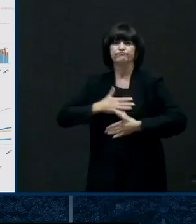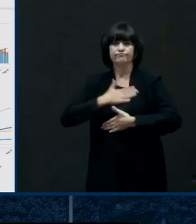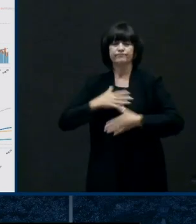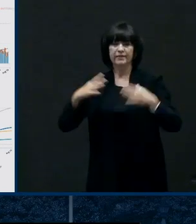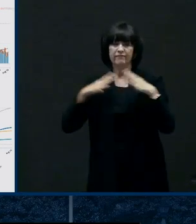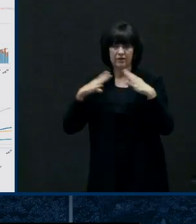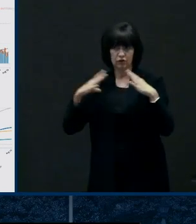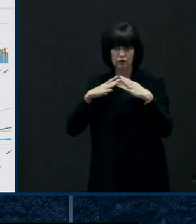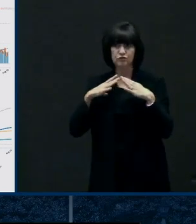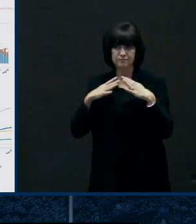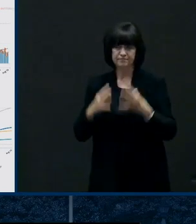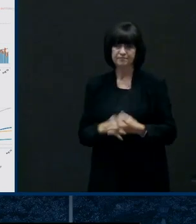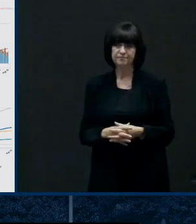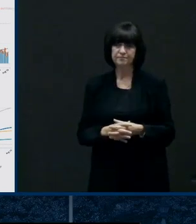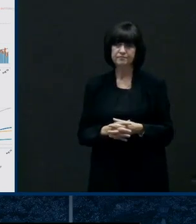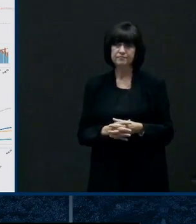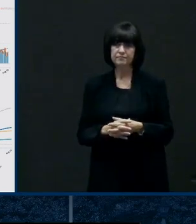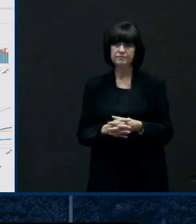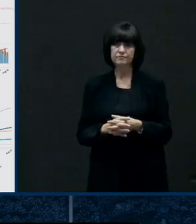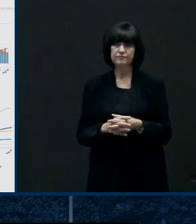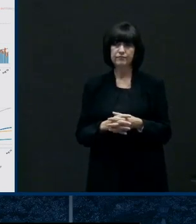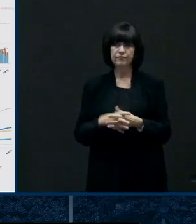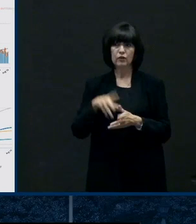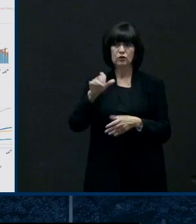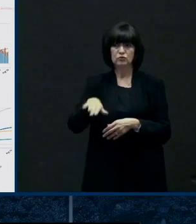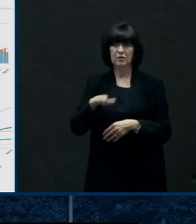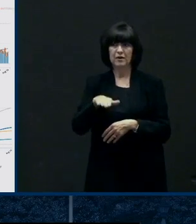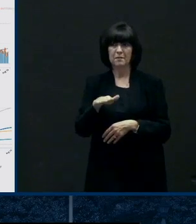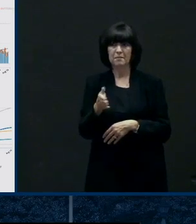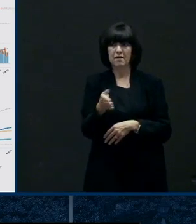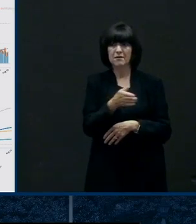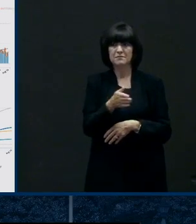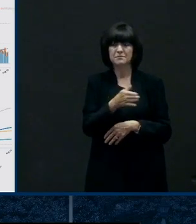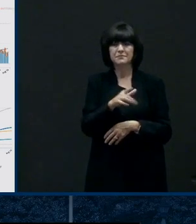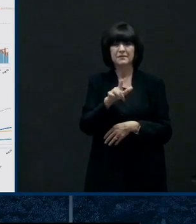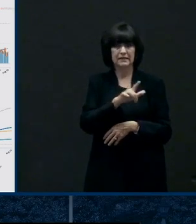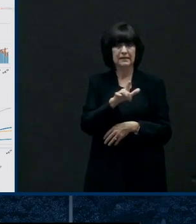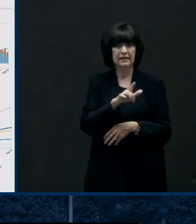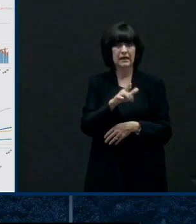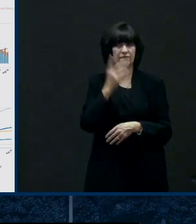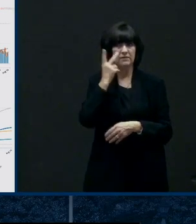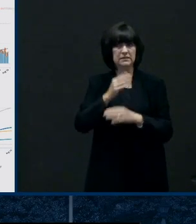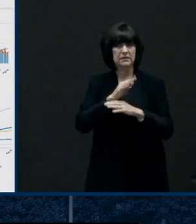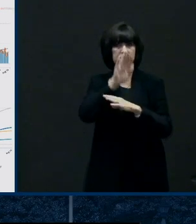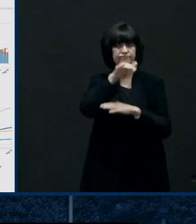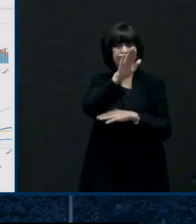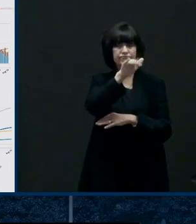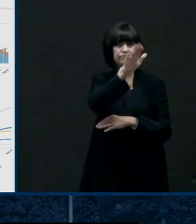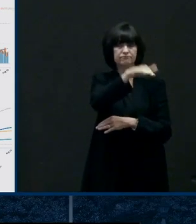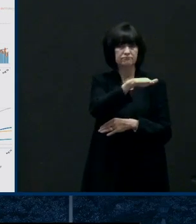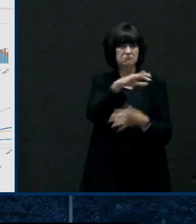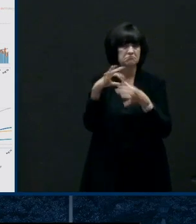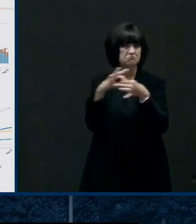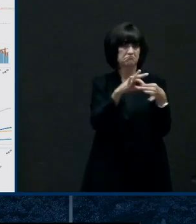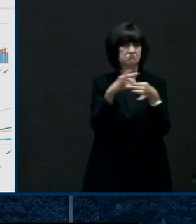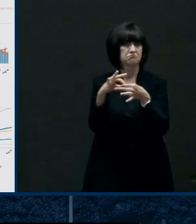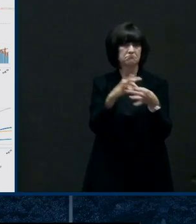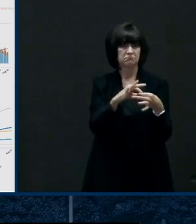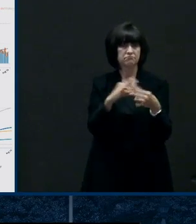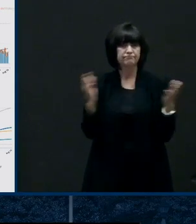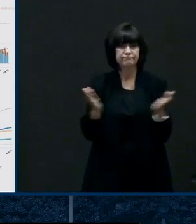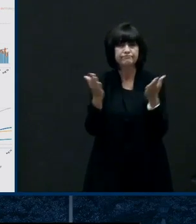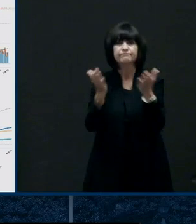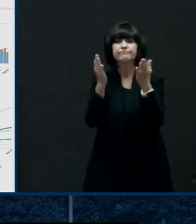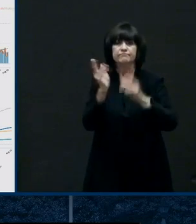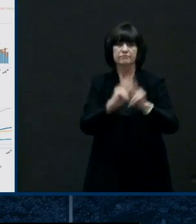down the new positive cases on the bottom far left uh consistent with our efforts to get folks to